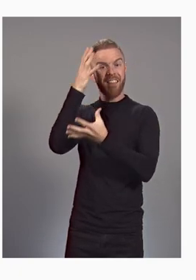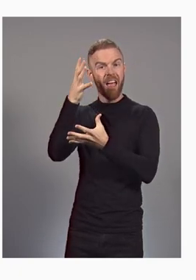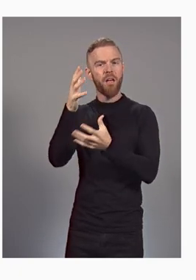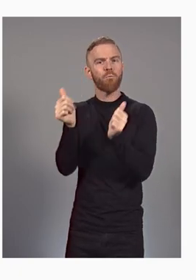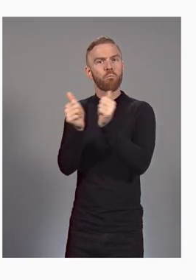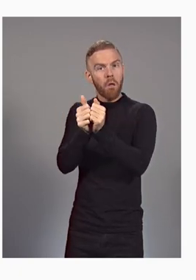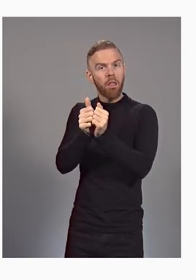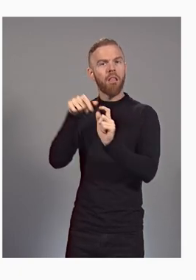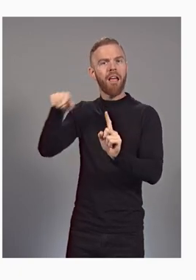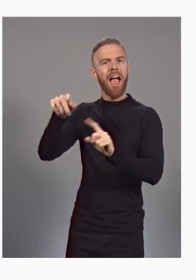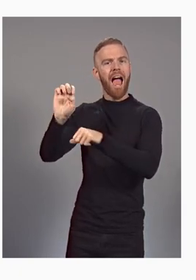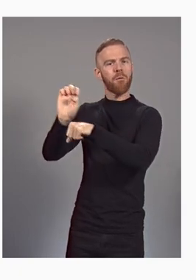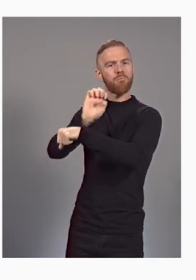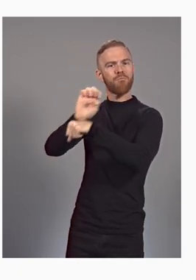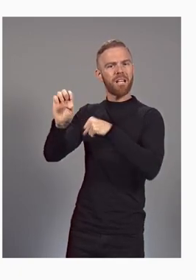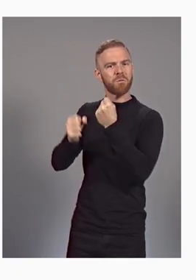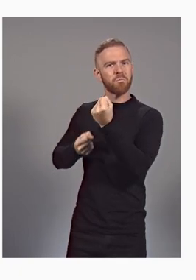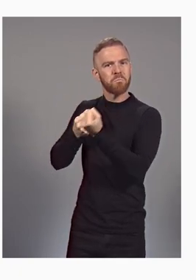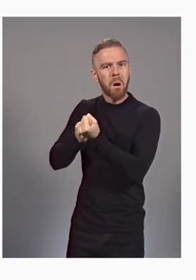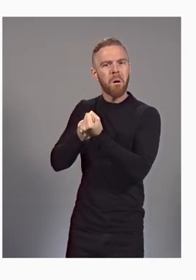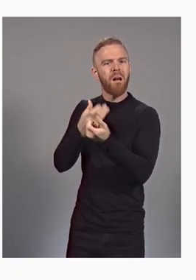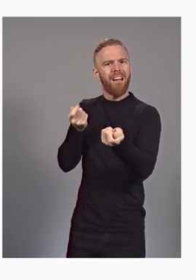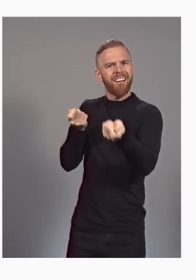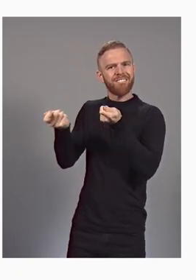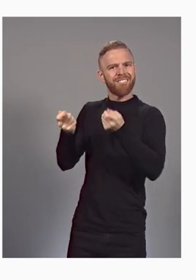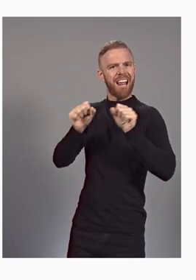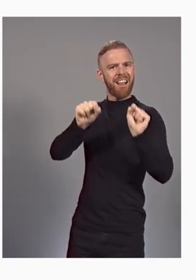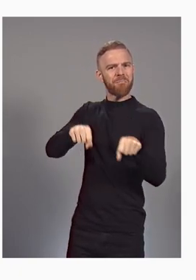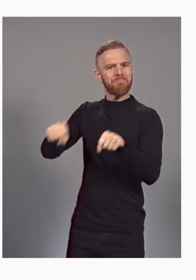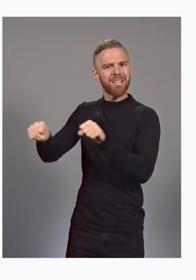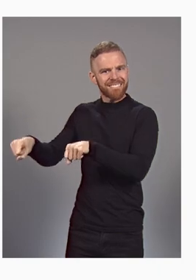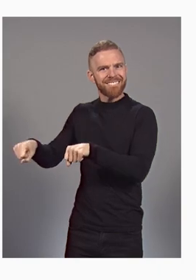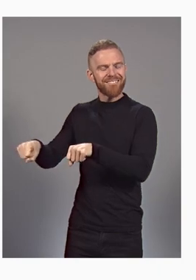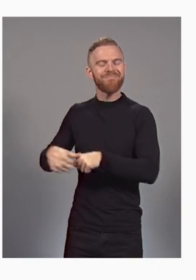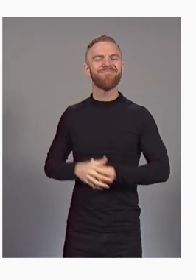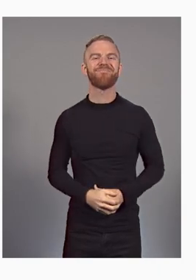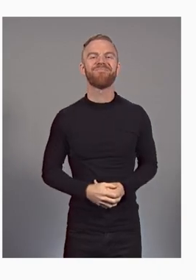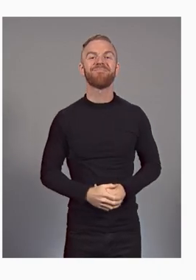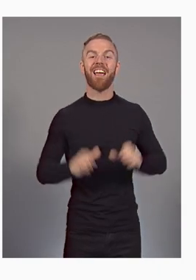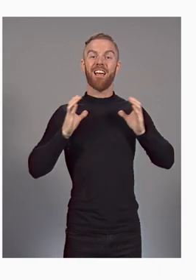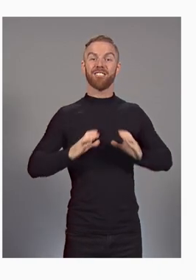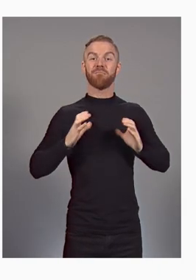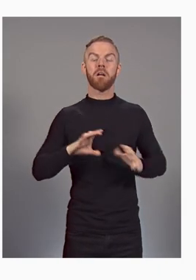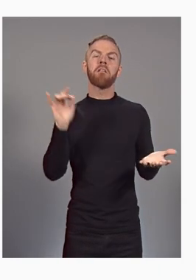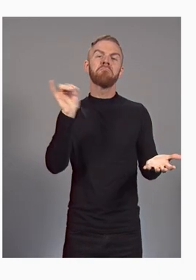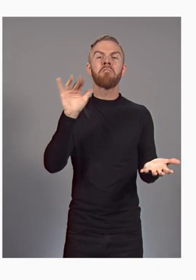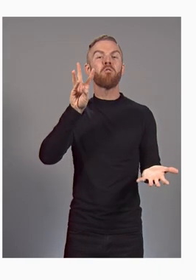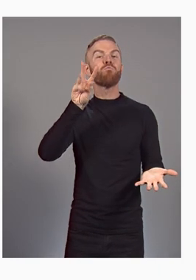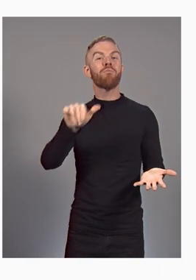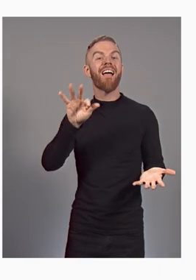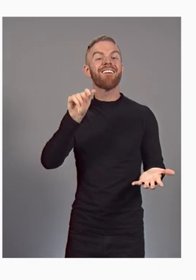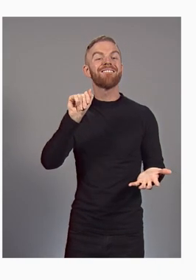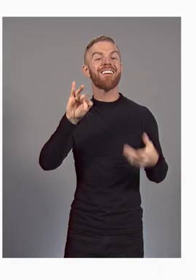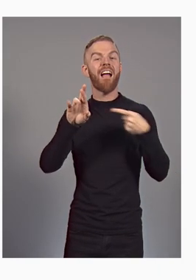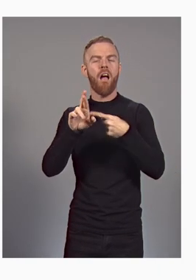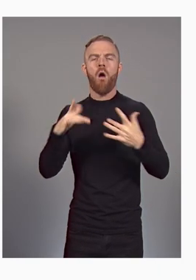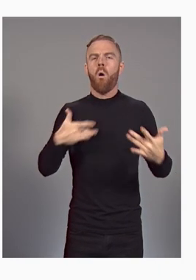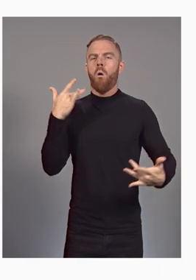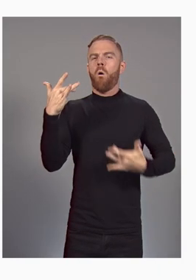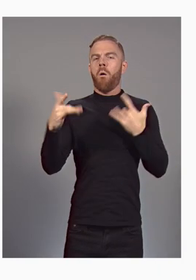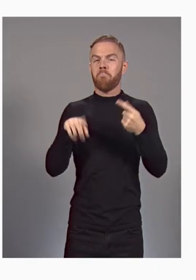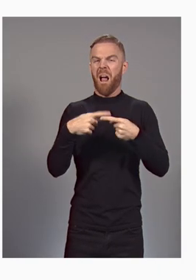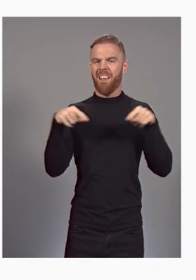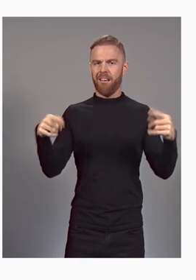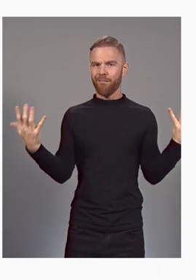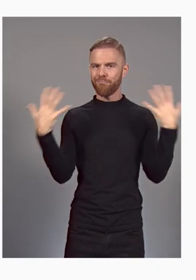with enterprise support and governance capabilities. Customers such as Wayfair are super excited about